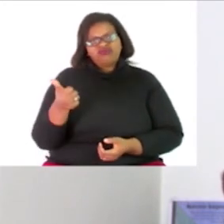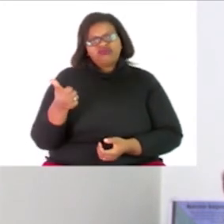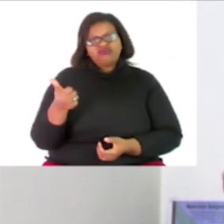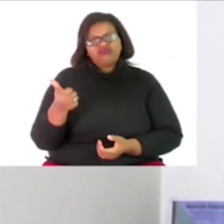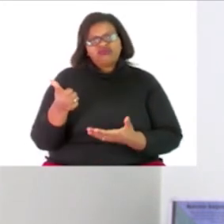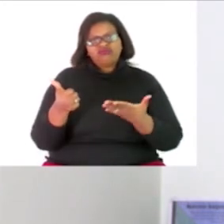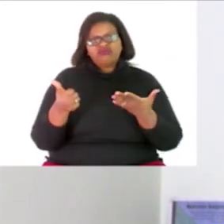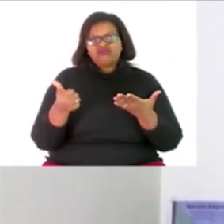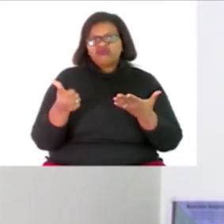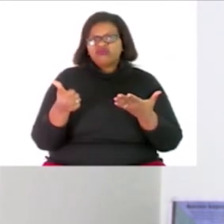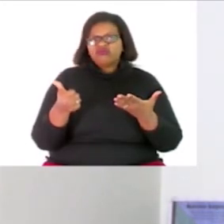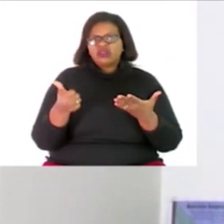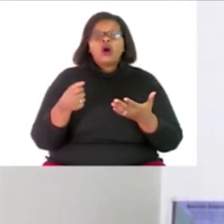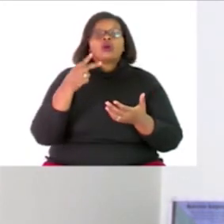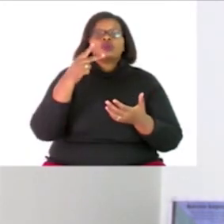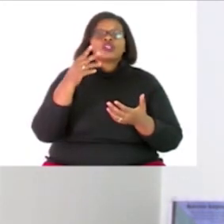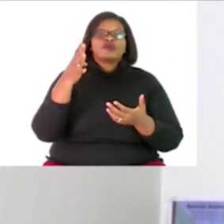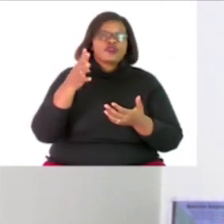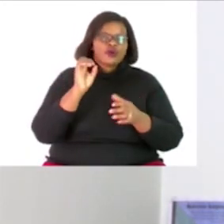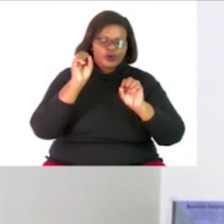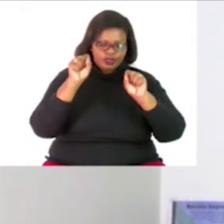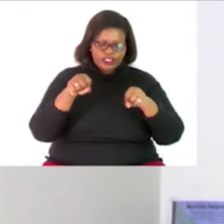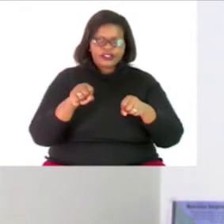twenty twenty twenty four